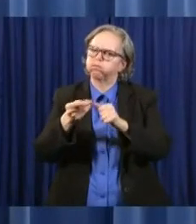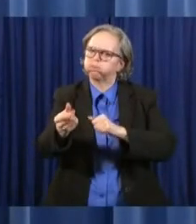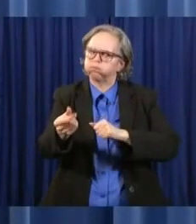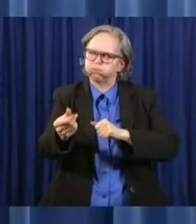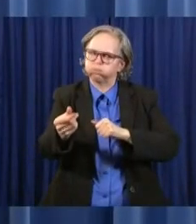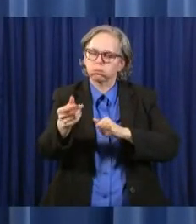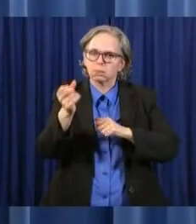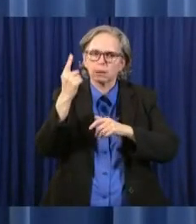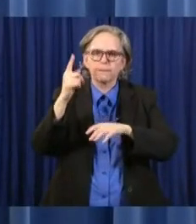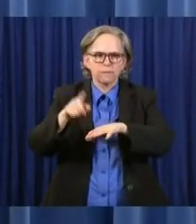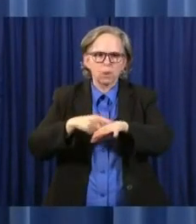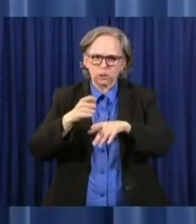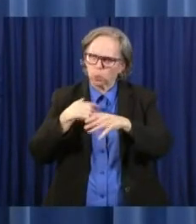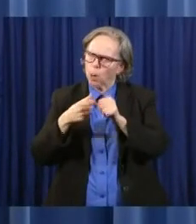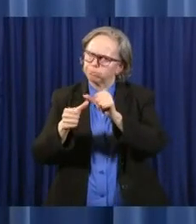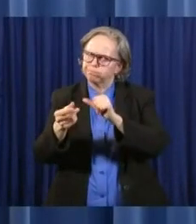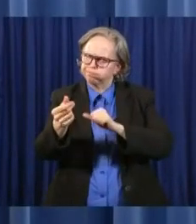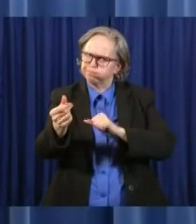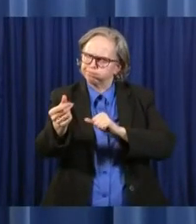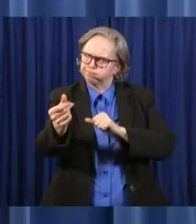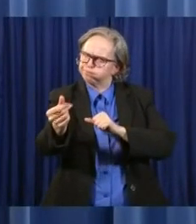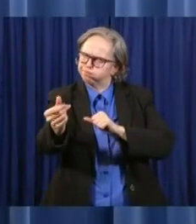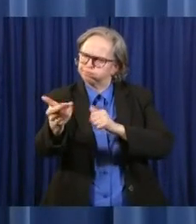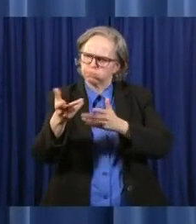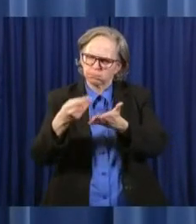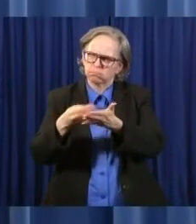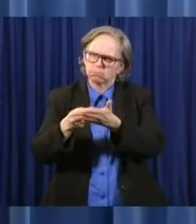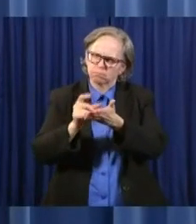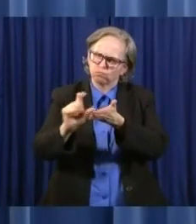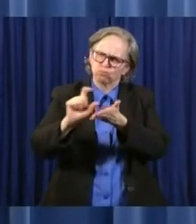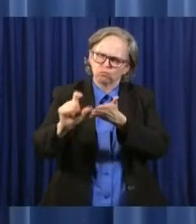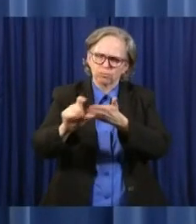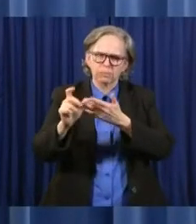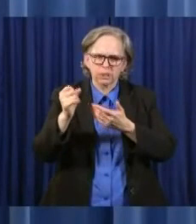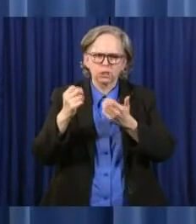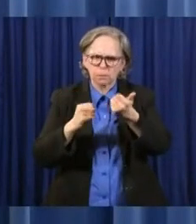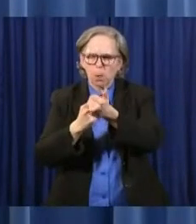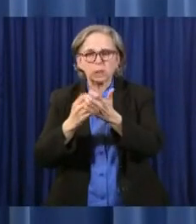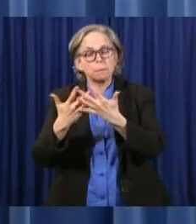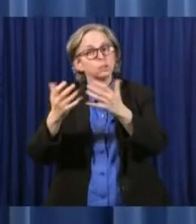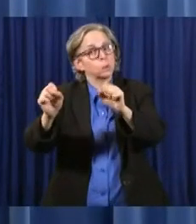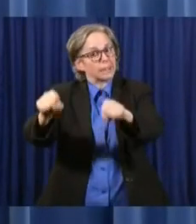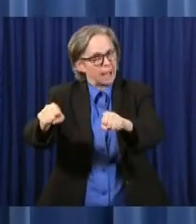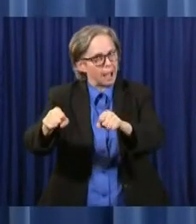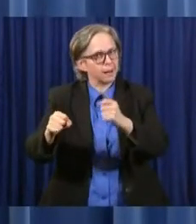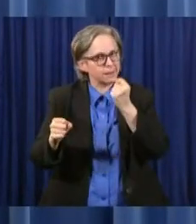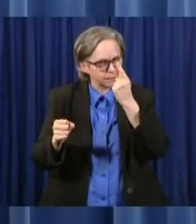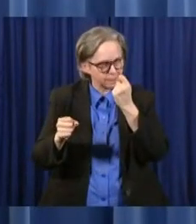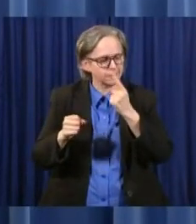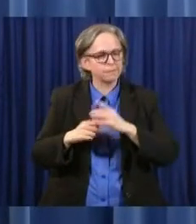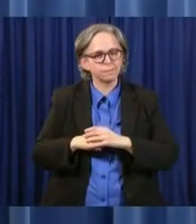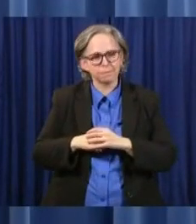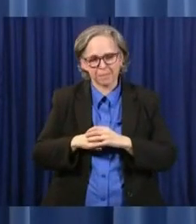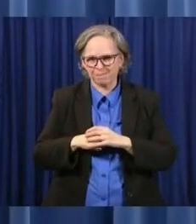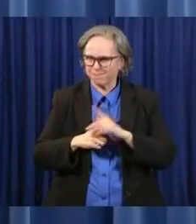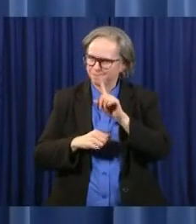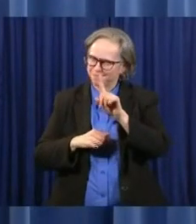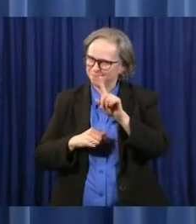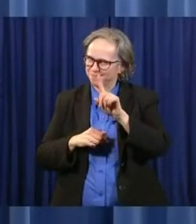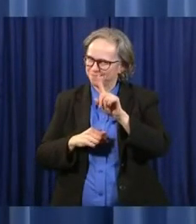we want to keep that program going. Uh, we want to keep it going as robust as, as, as we can. Um, but again, everything